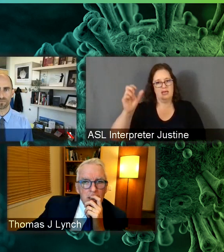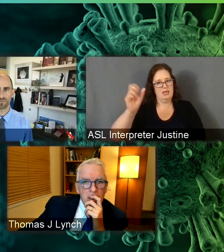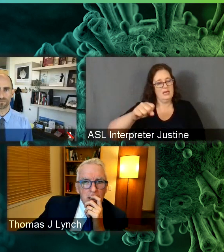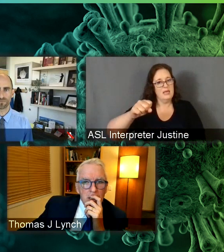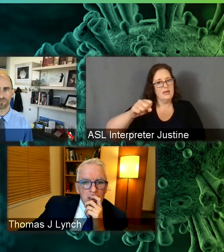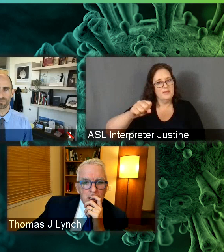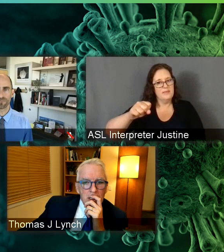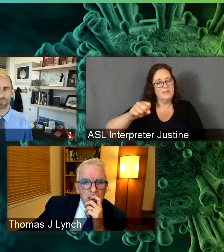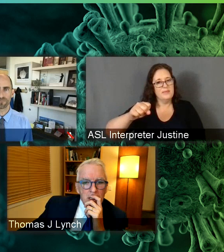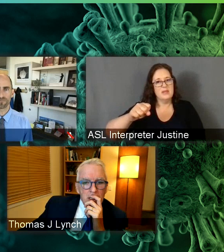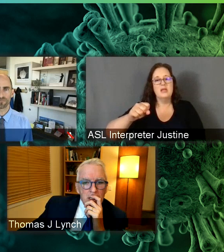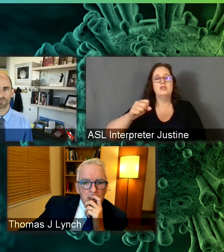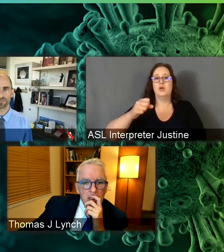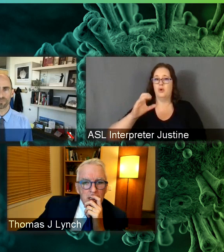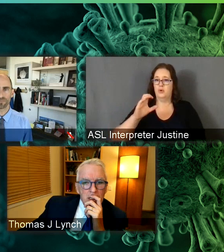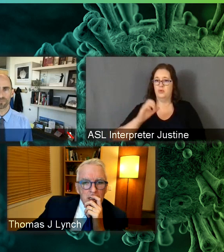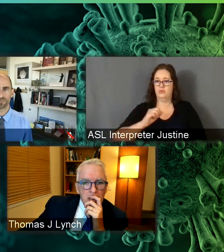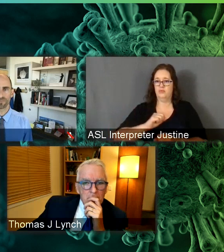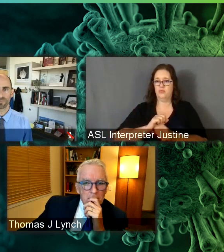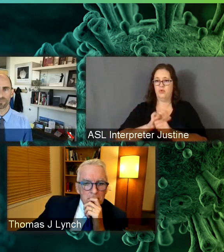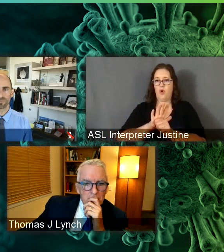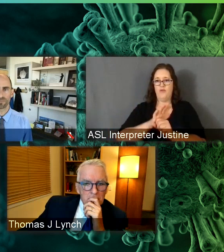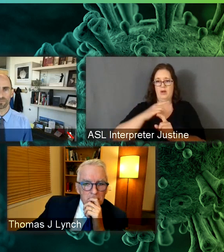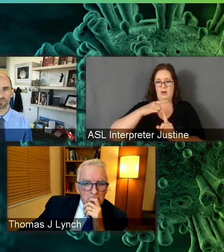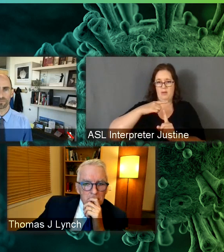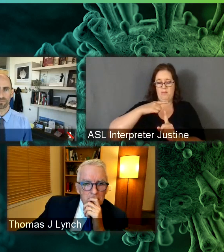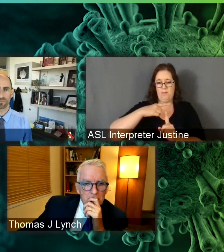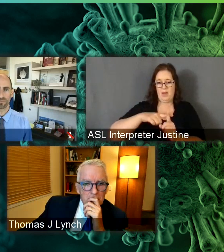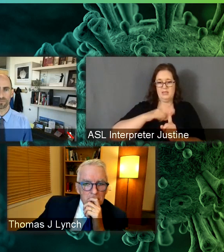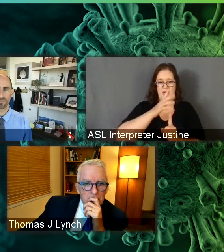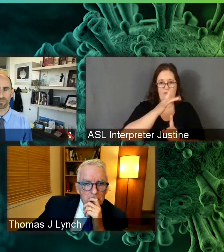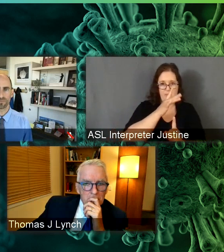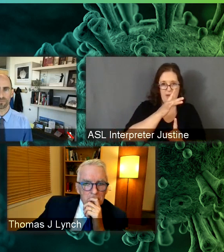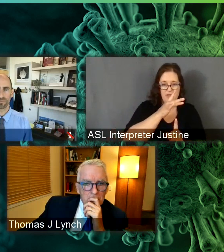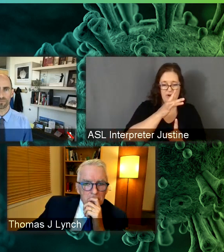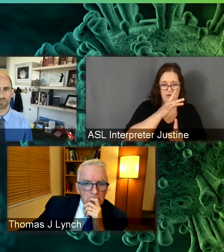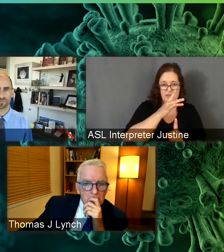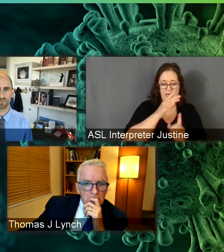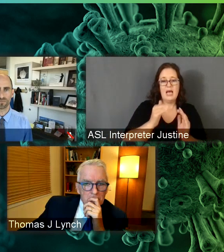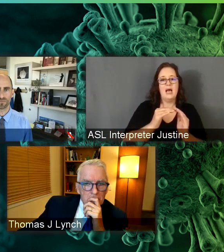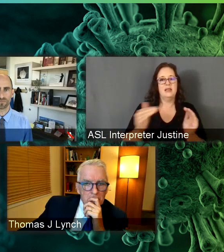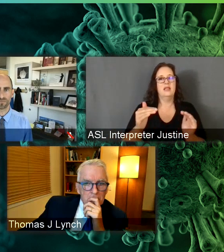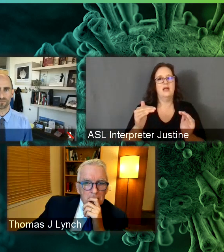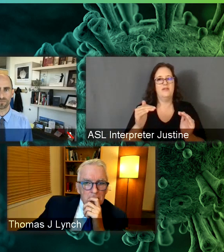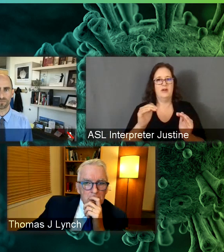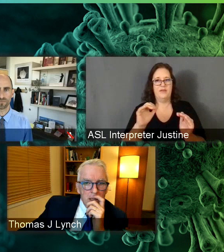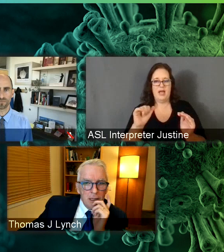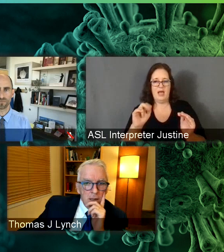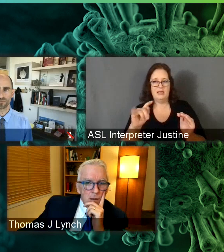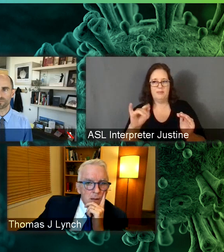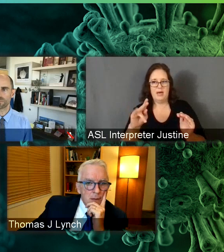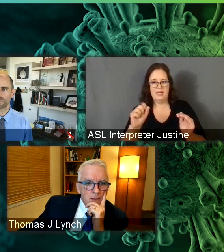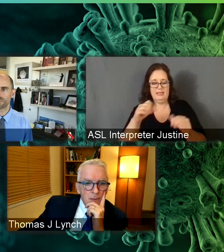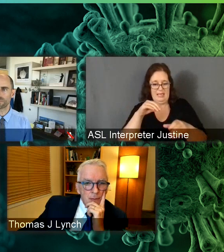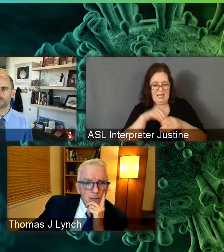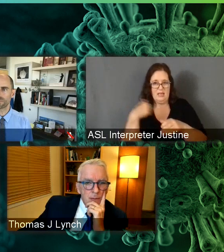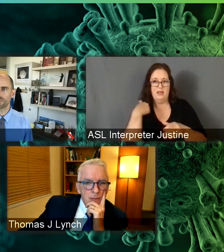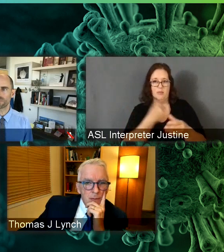I mean, sorry, mothers and the levels of antibodies in the breast milk. So I think, you know,